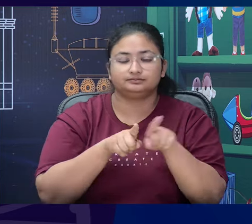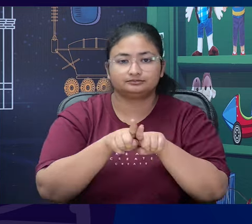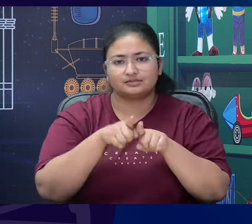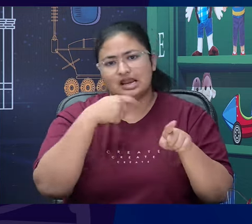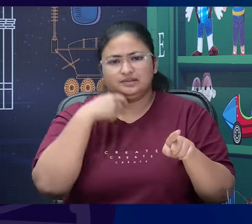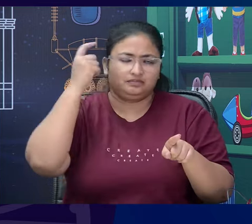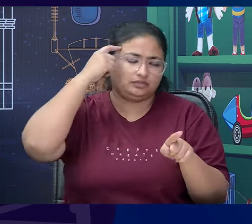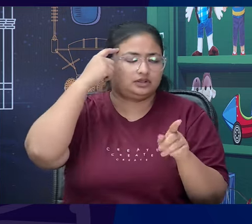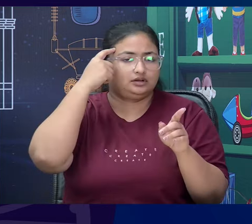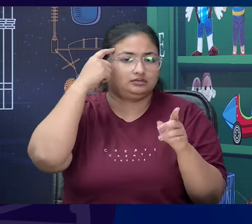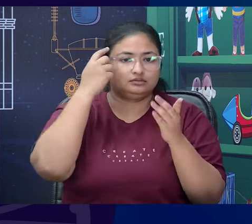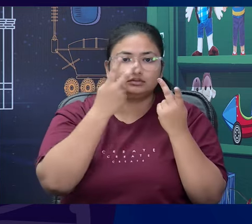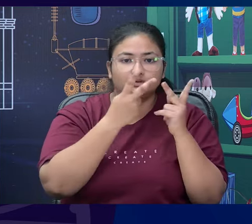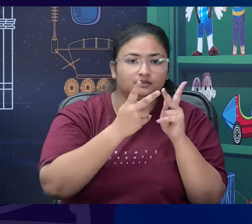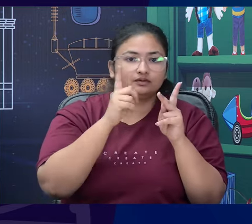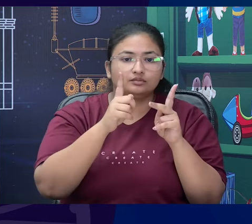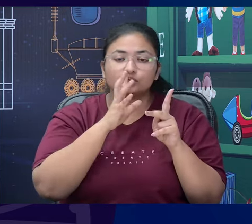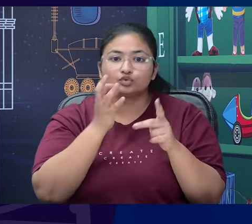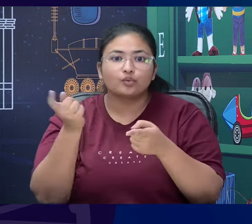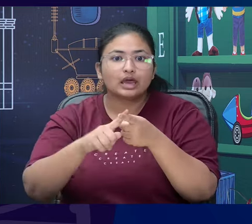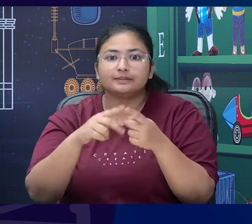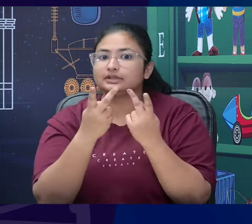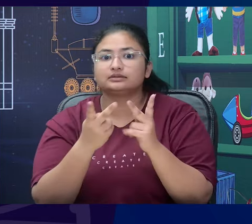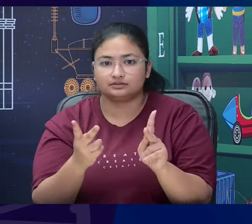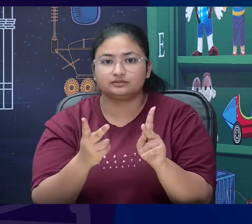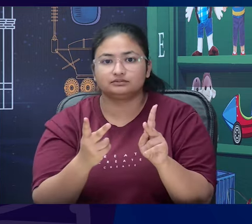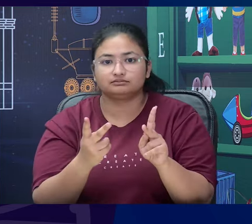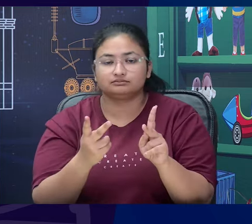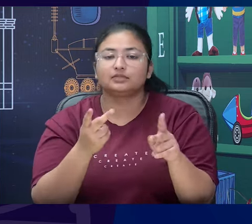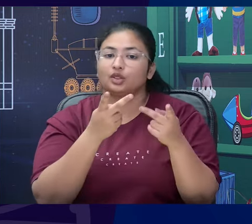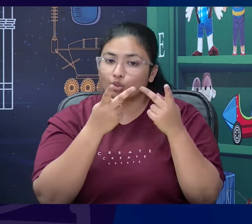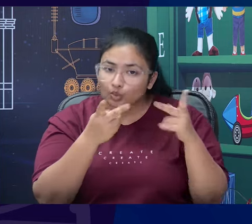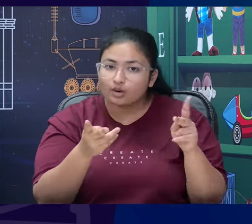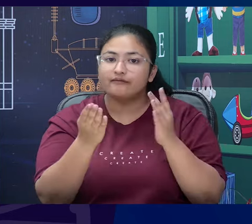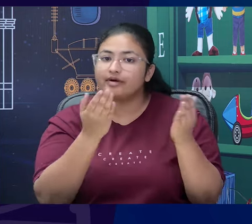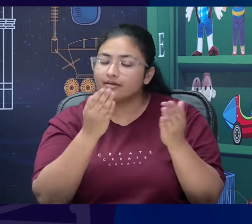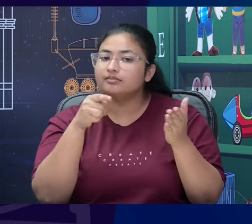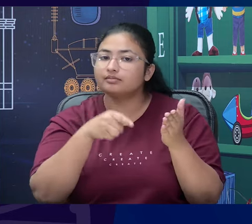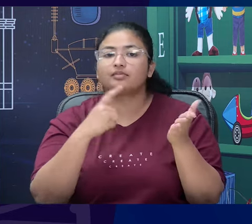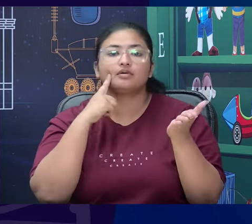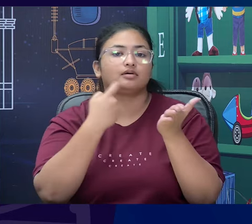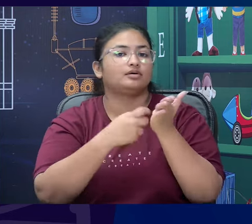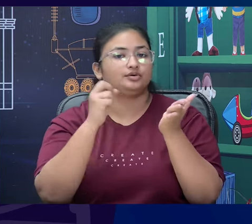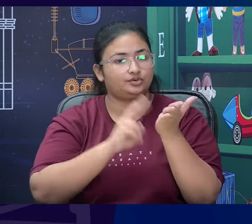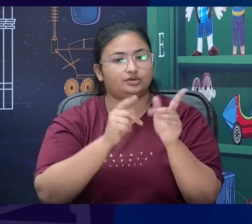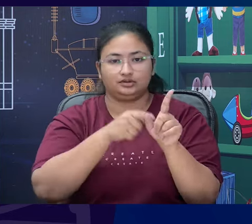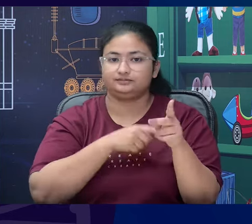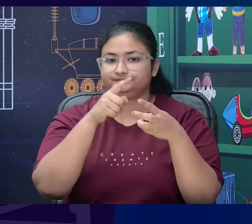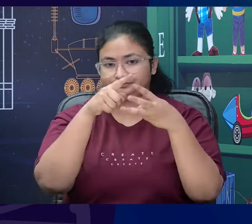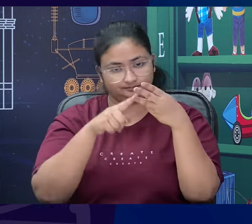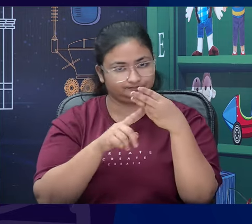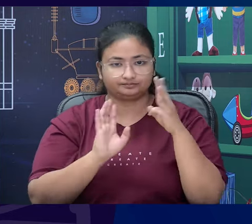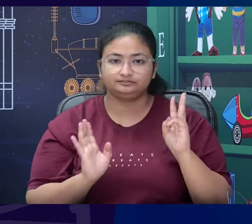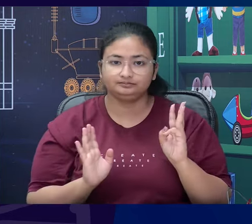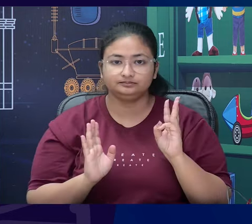difference between appearance and reality. So, these are important things that we need to keep in mind